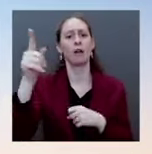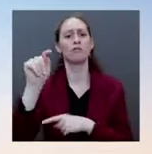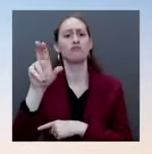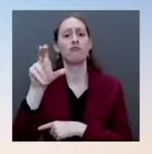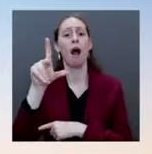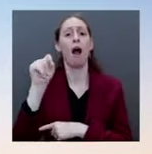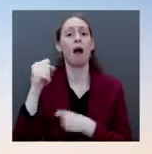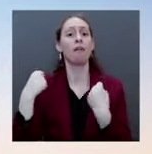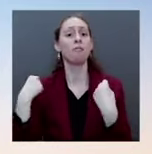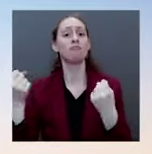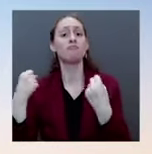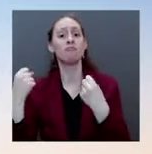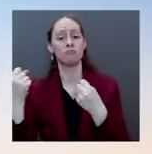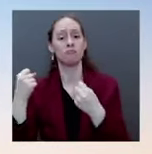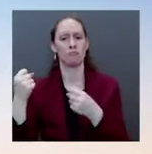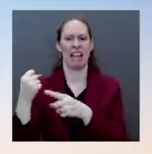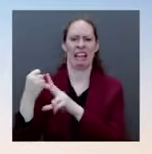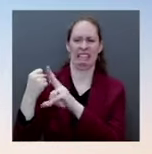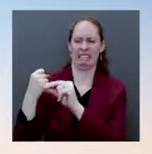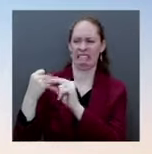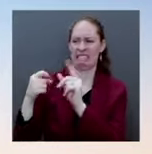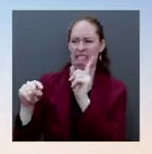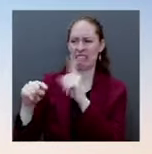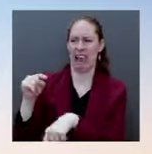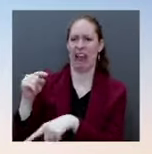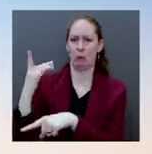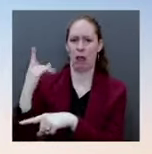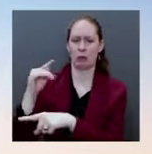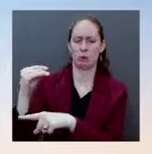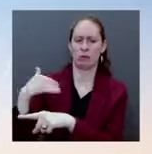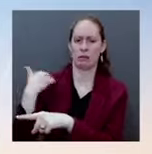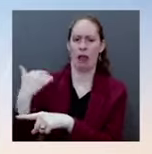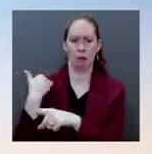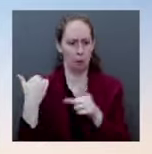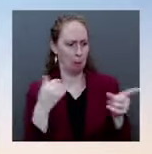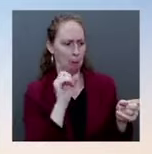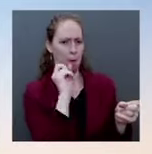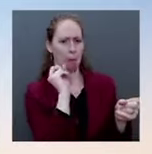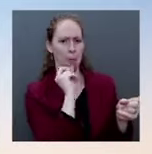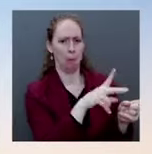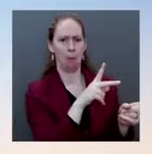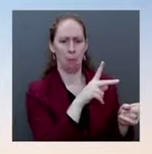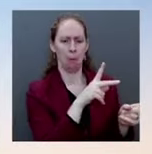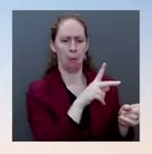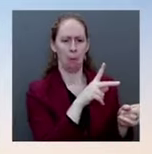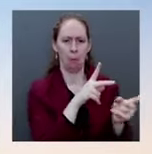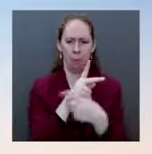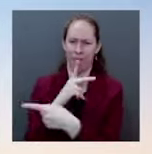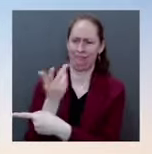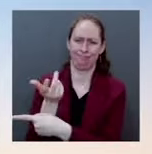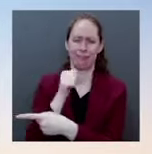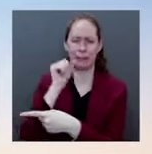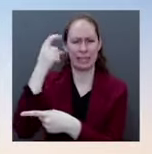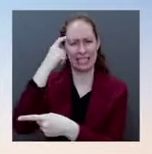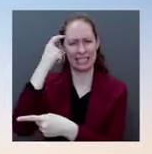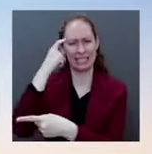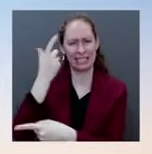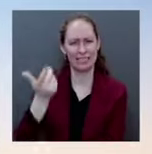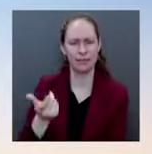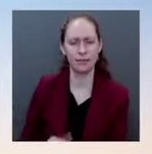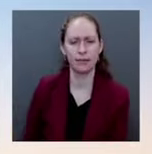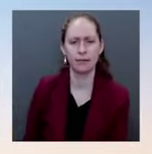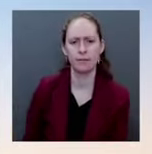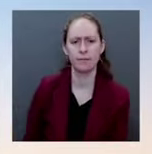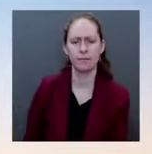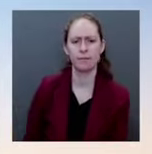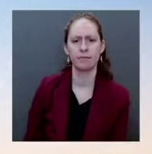included in the Bipartisan Infrastructure Act is because we need to address the shortage of drivers, which is impacting, of course, the transferring of goods and then the cost of